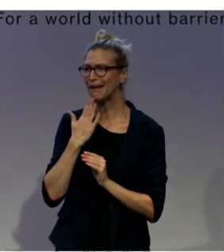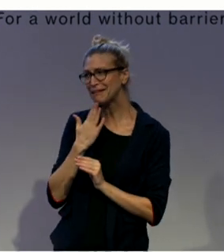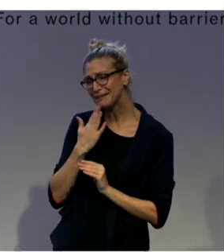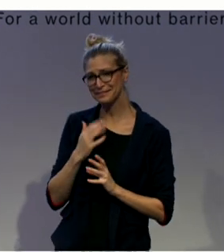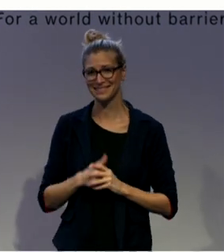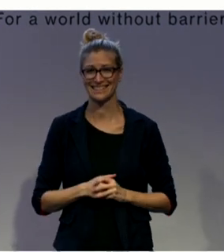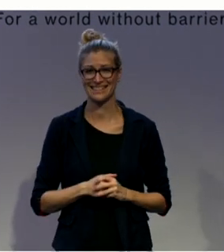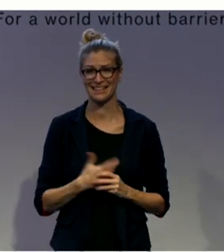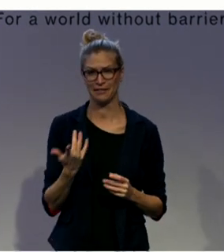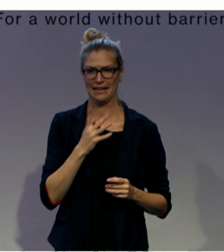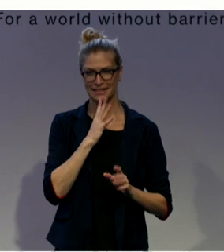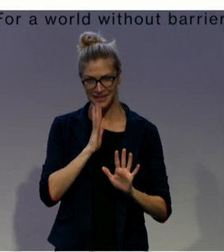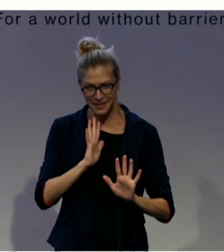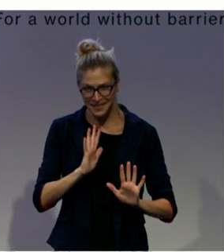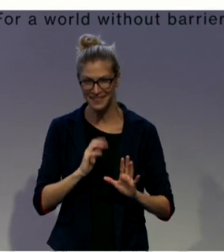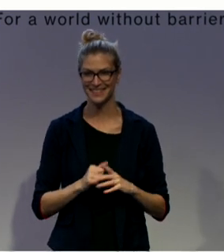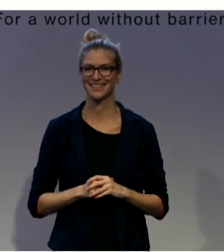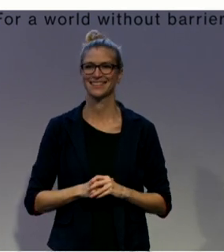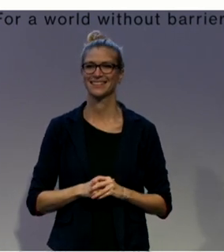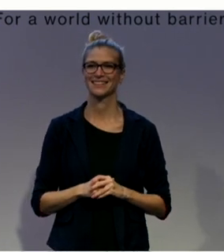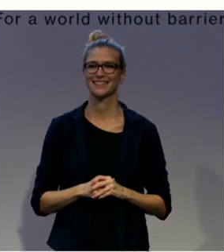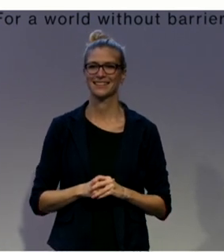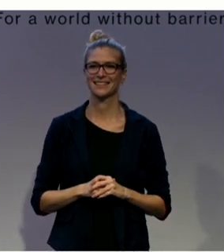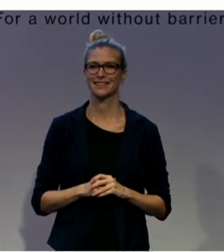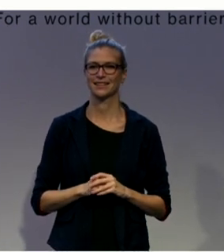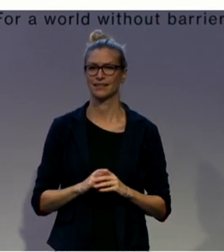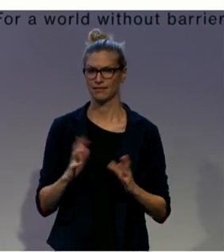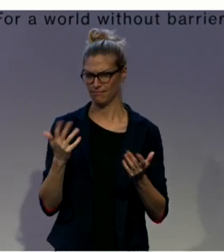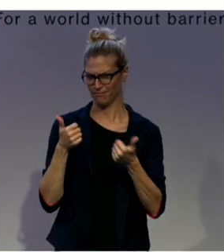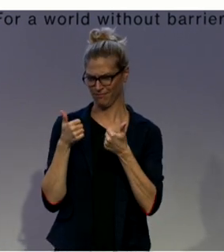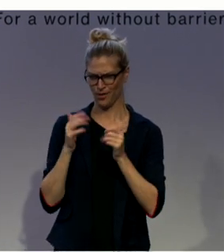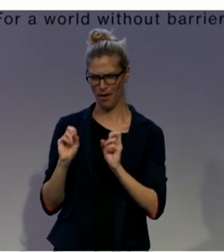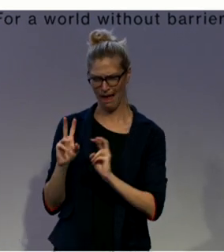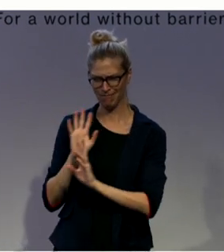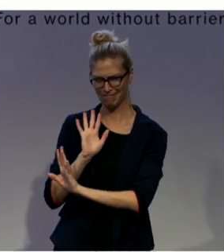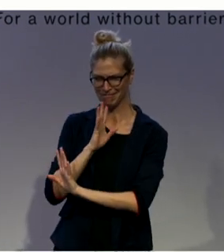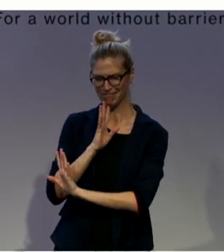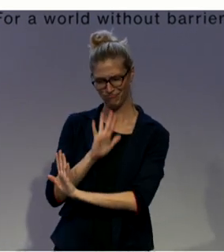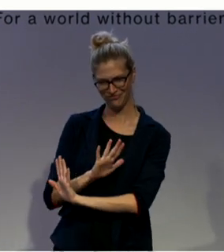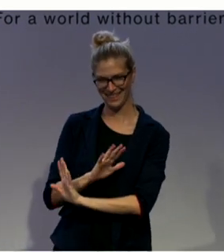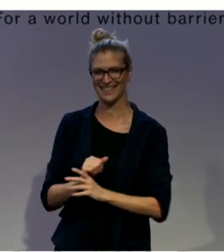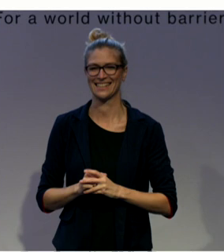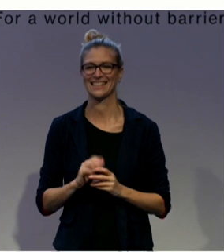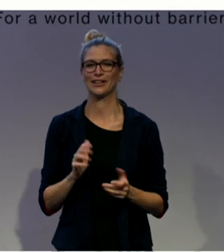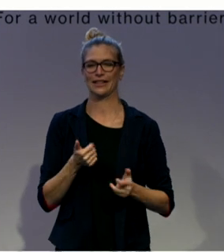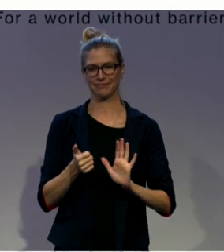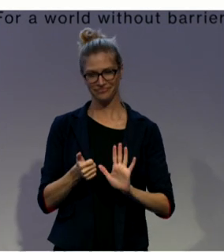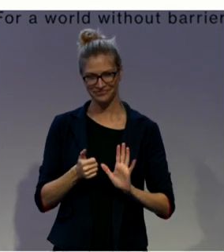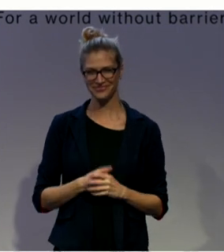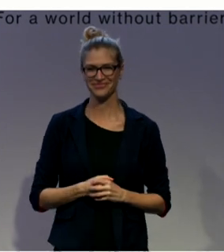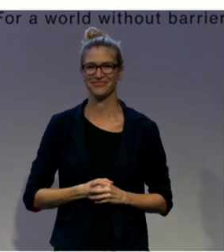again. Do you want me to repeat? No? Okay. We have trained